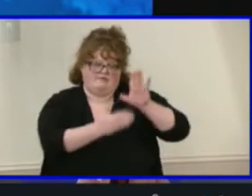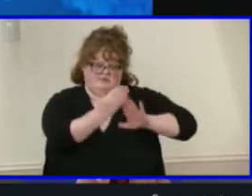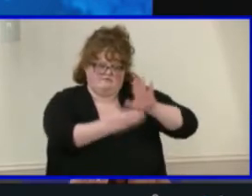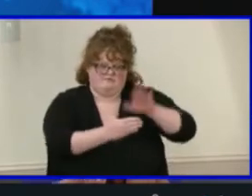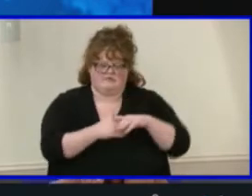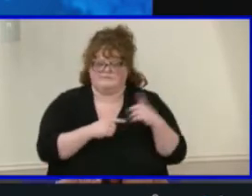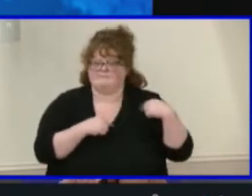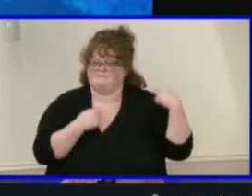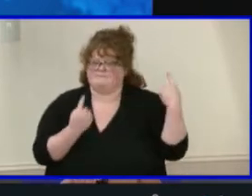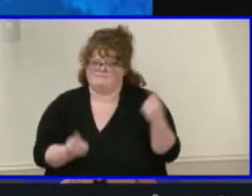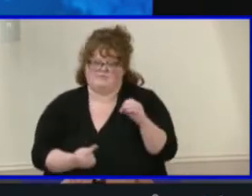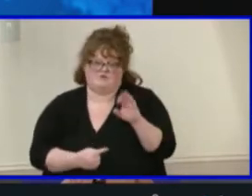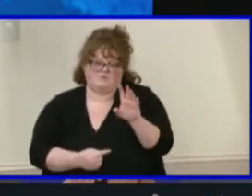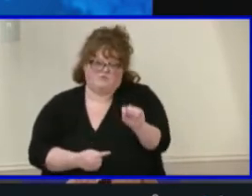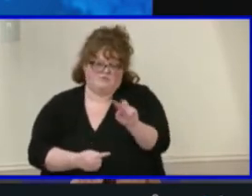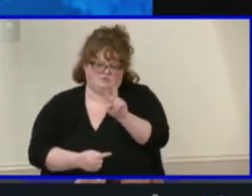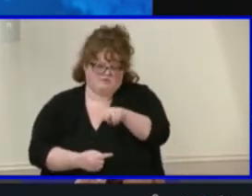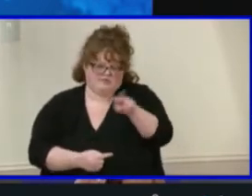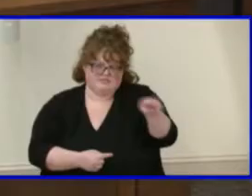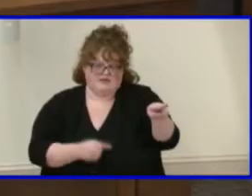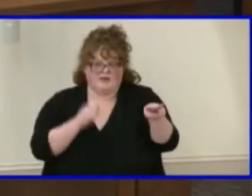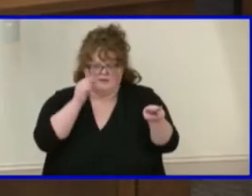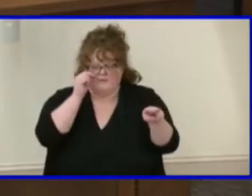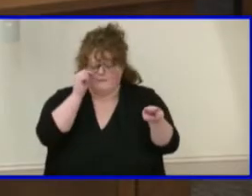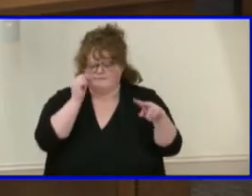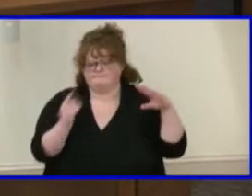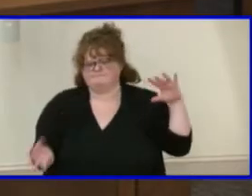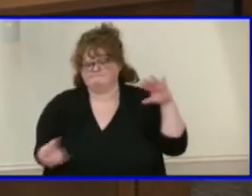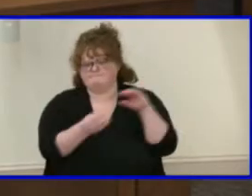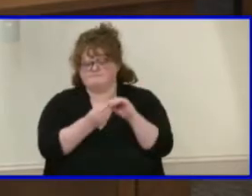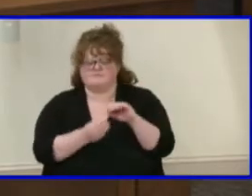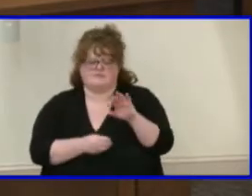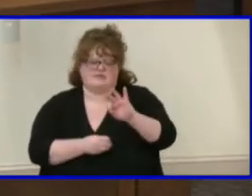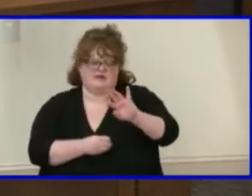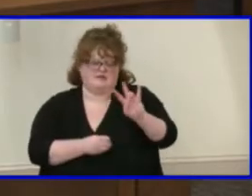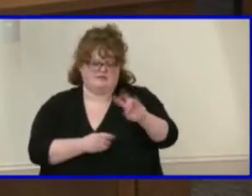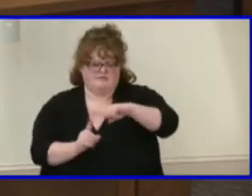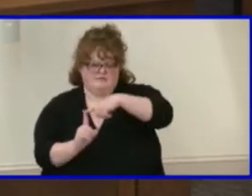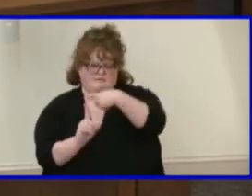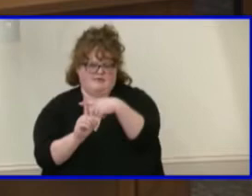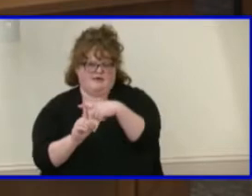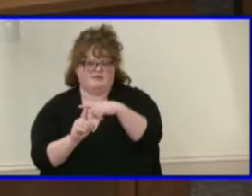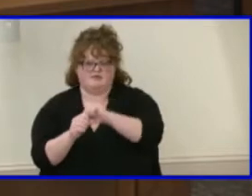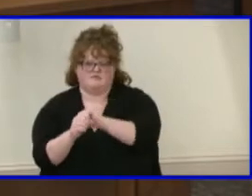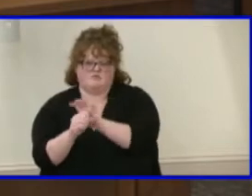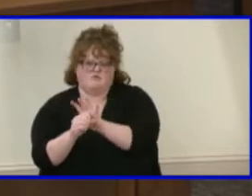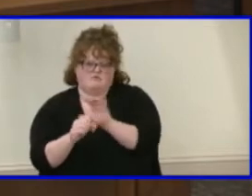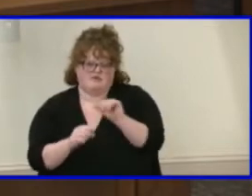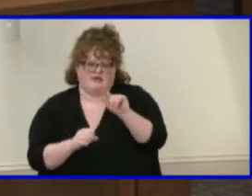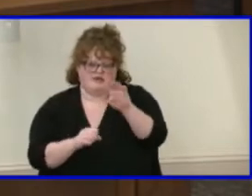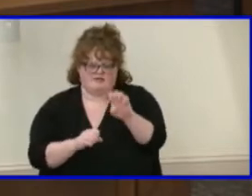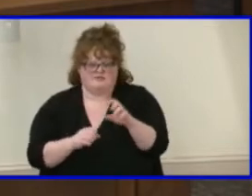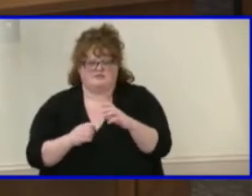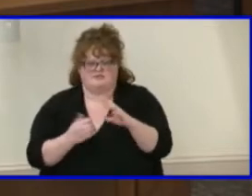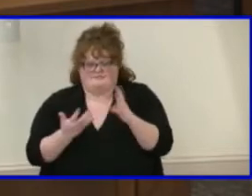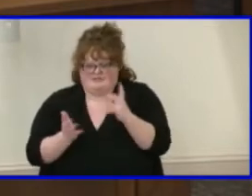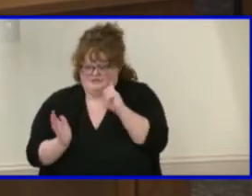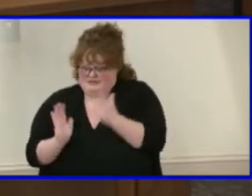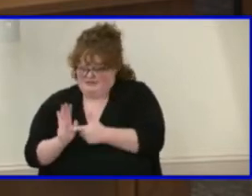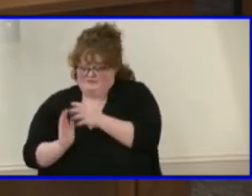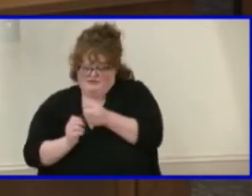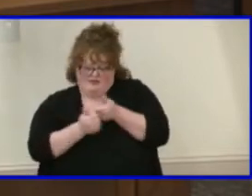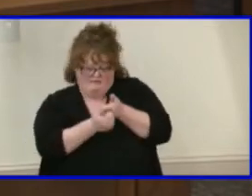22nd, 97 positive COVID cases have been or are currently being followed, and